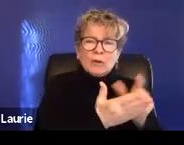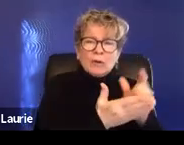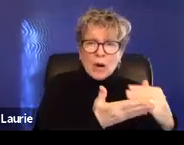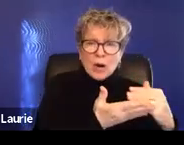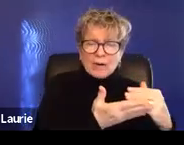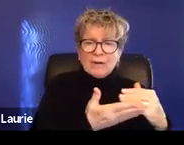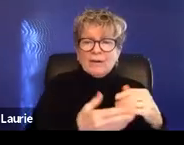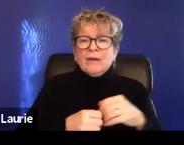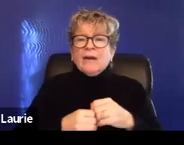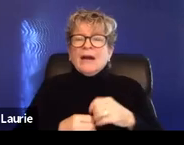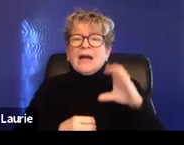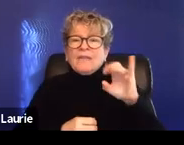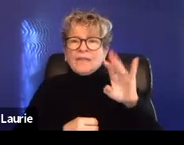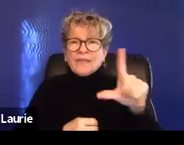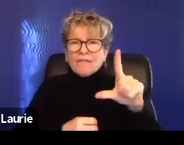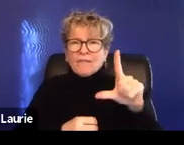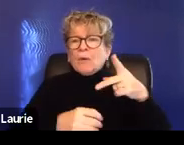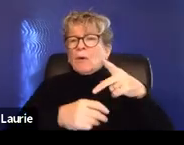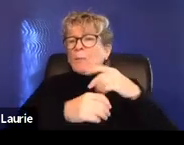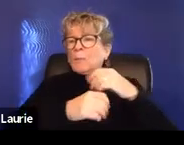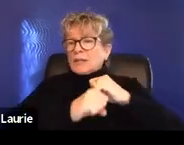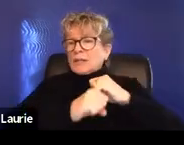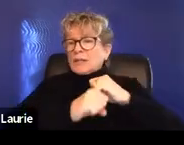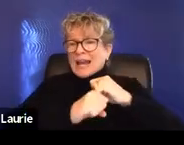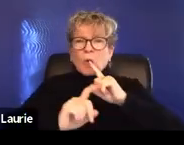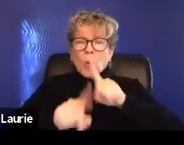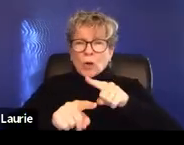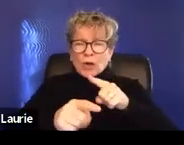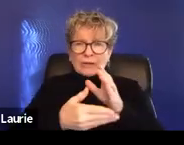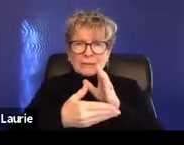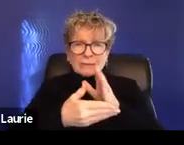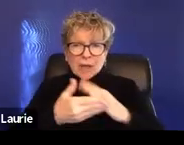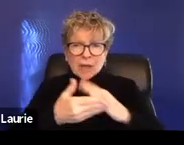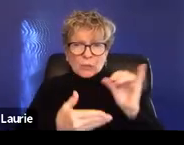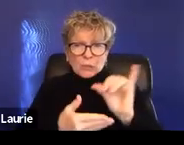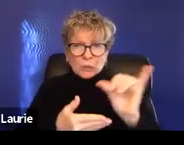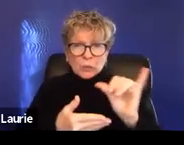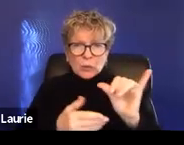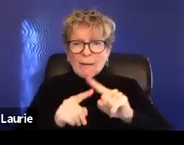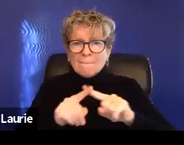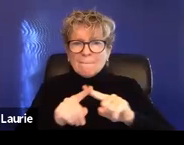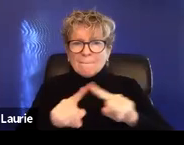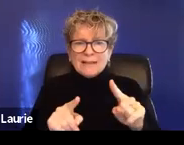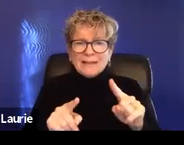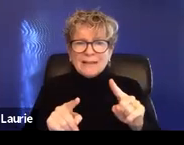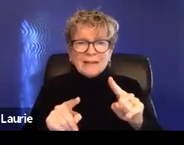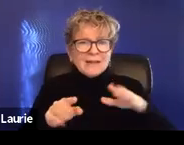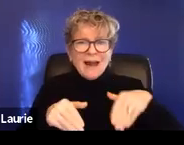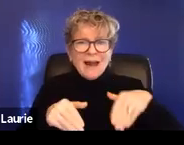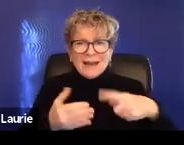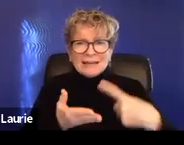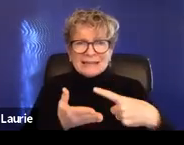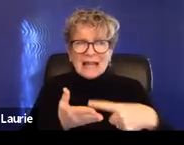order side. But then there hasn't been real conversations around how has their housing been affected? How